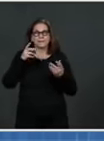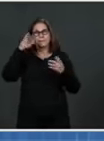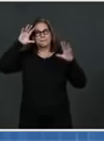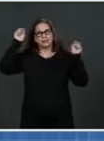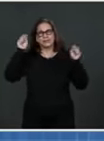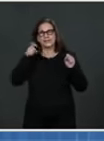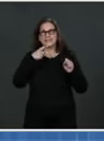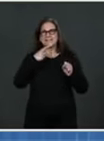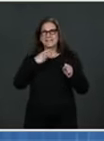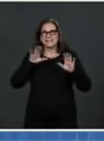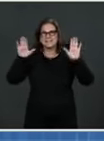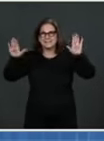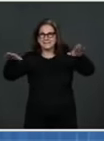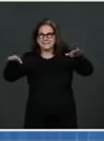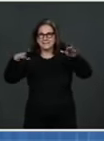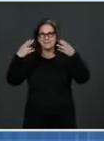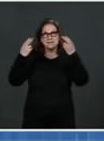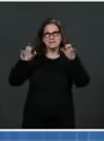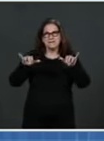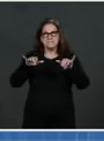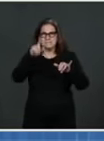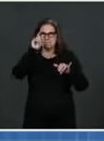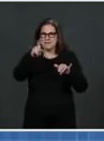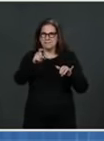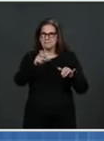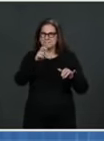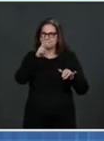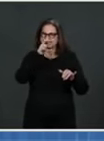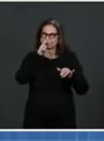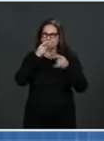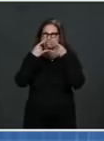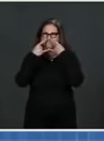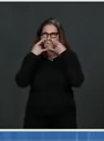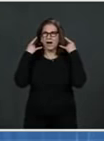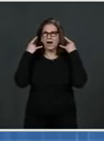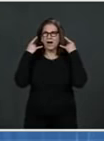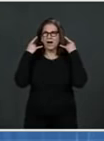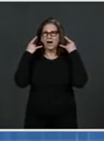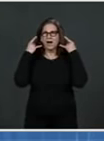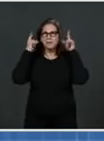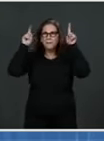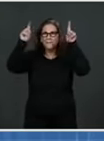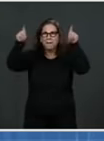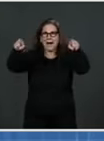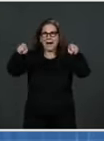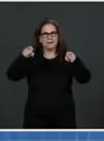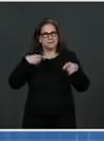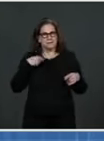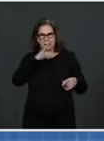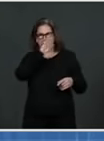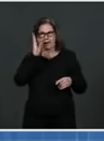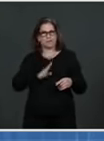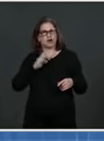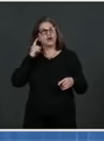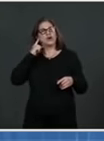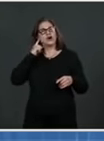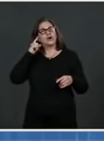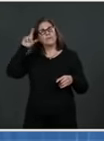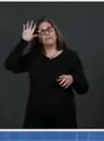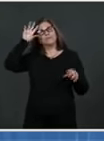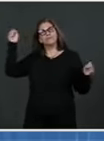sort of lead the charge on that. then finally, Andy, sorry, and sorry, Kevin, for the third question here. Can you speak to